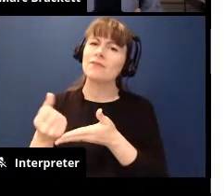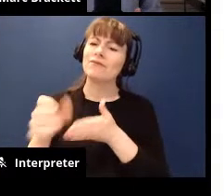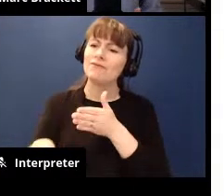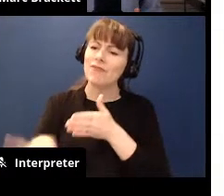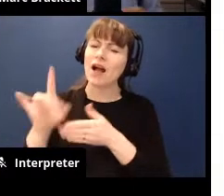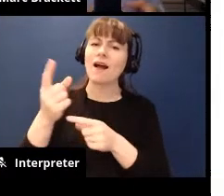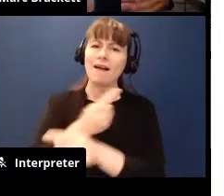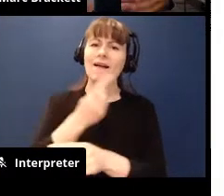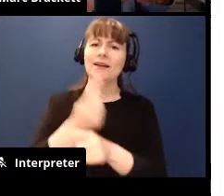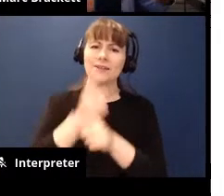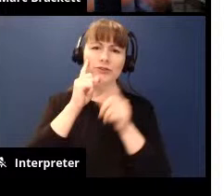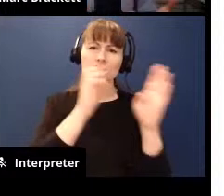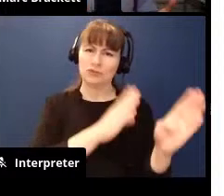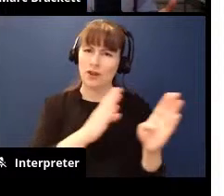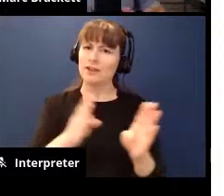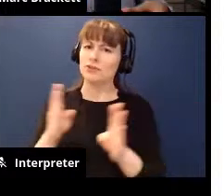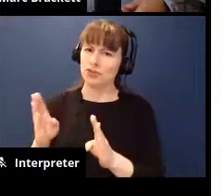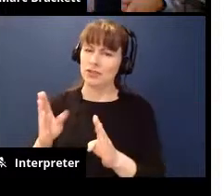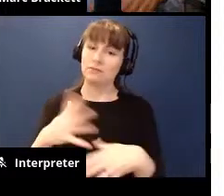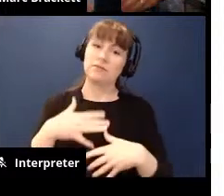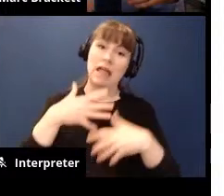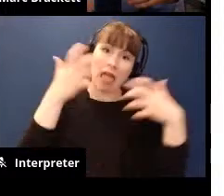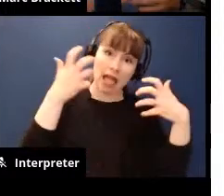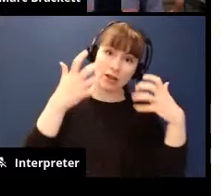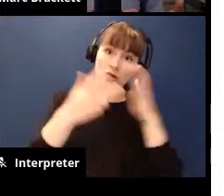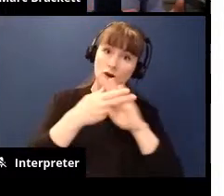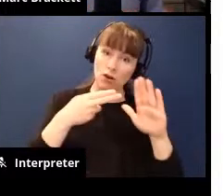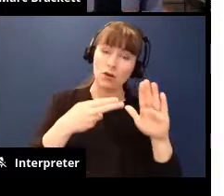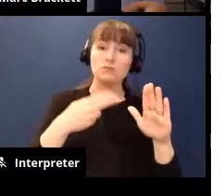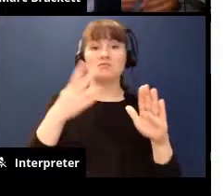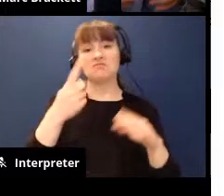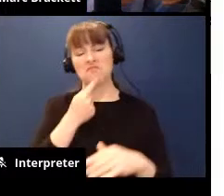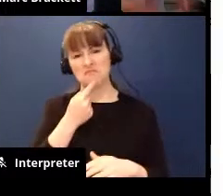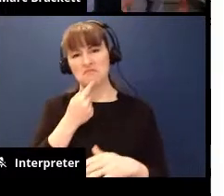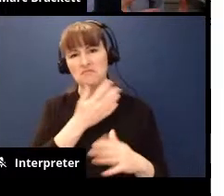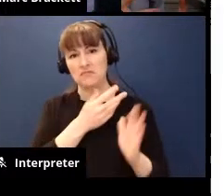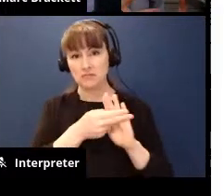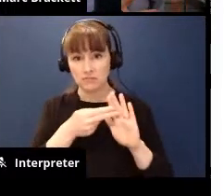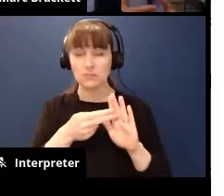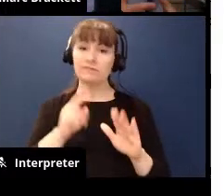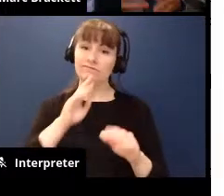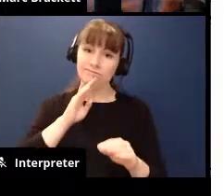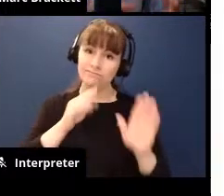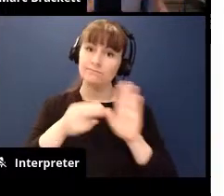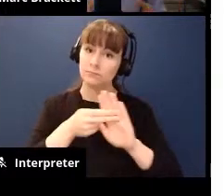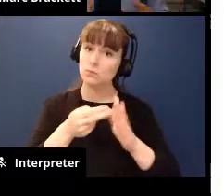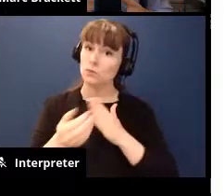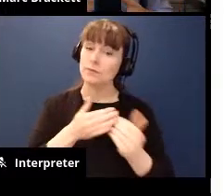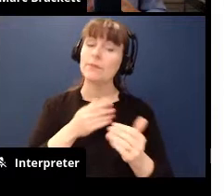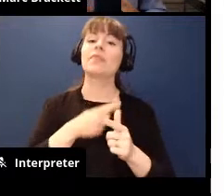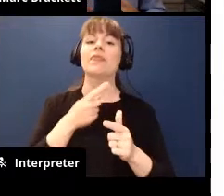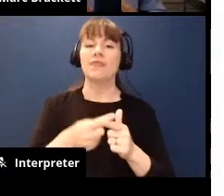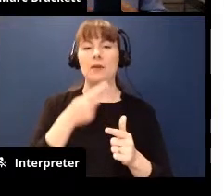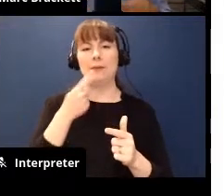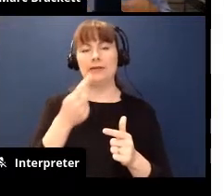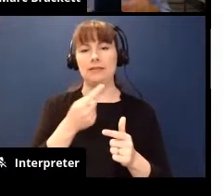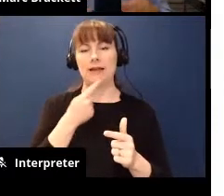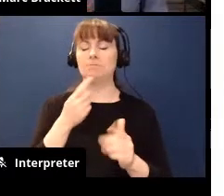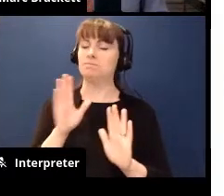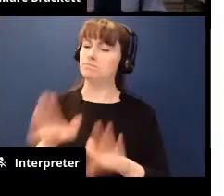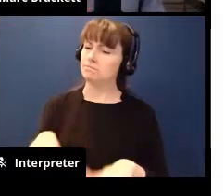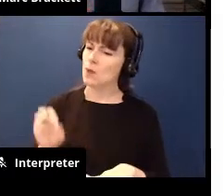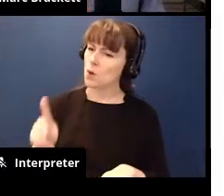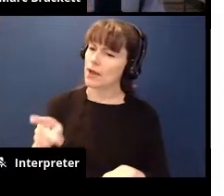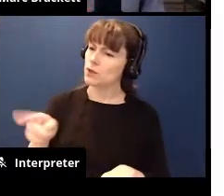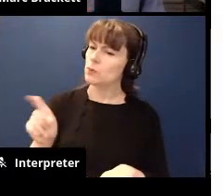strategy so once we've it's anger or it's disappointment or it's frustration then we say okay let's think about this so what